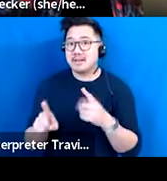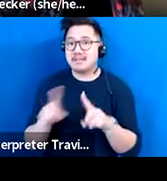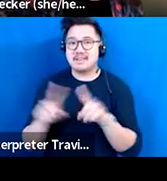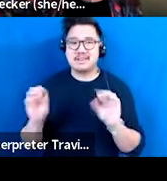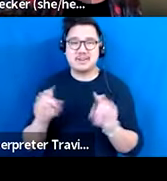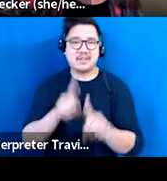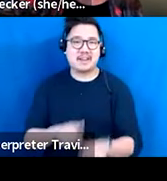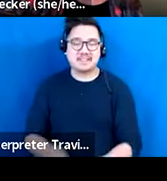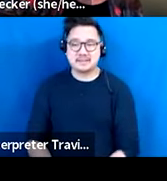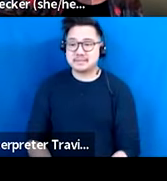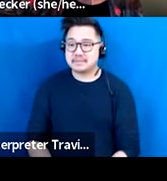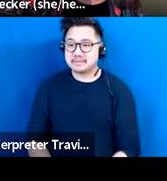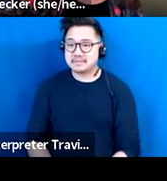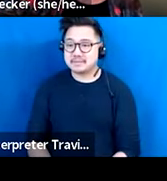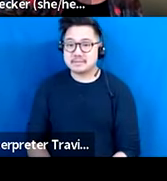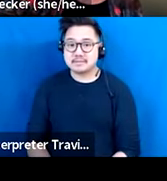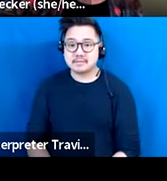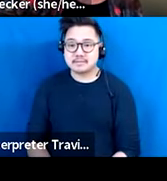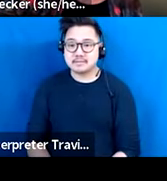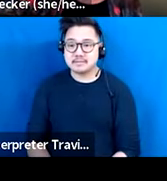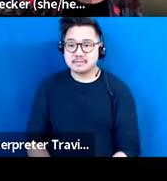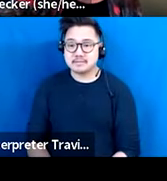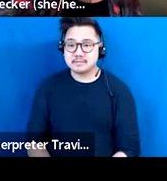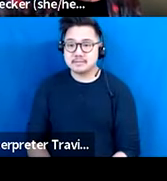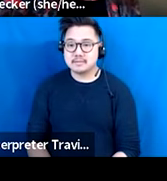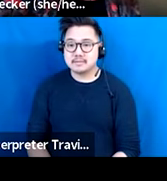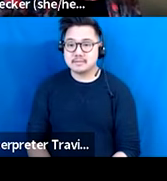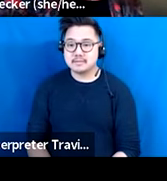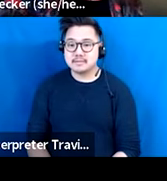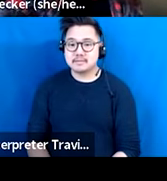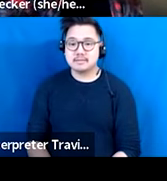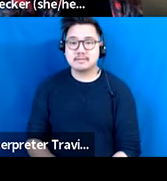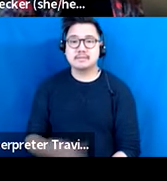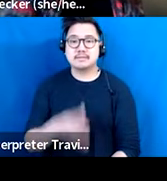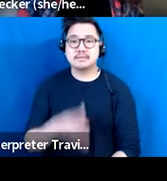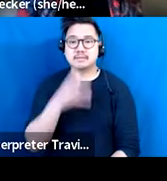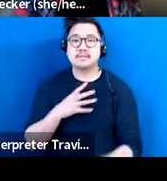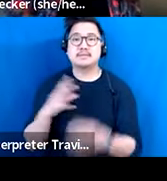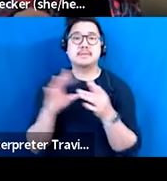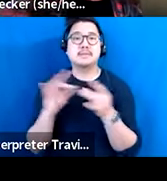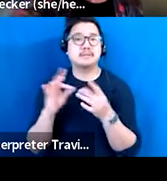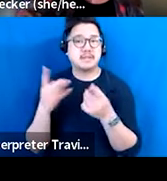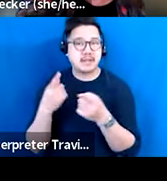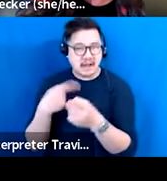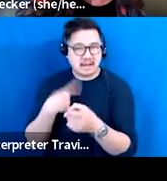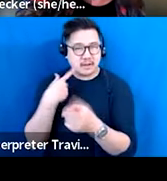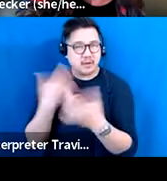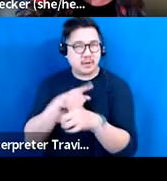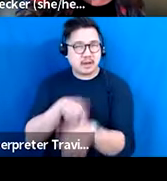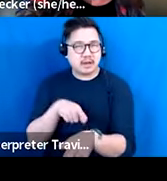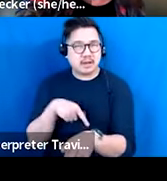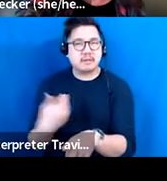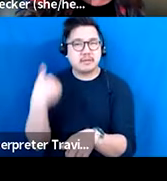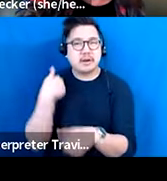Well, David, I think you did kind of answer this a little bit before too, which is kind of getting outside of our brick and mortar buildings, right? Like, I mean,